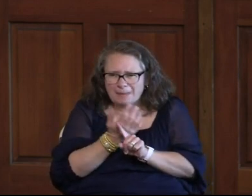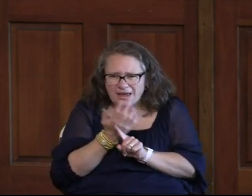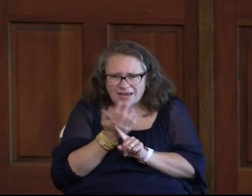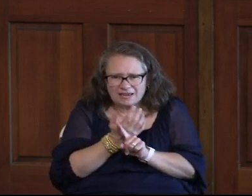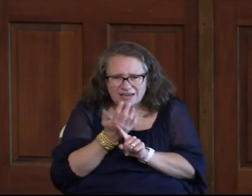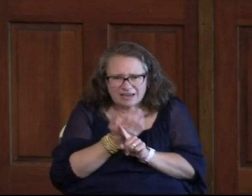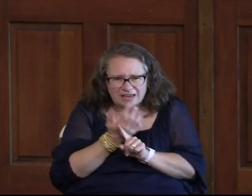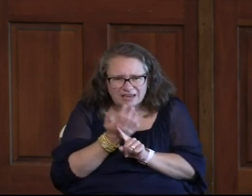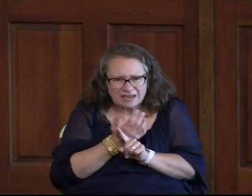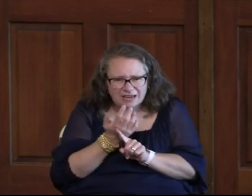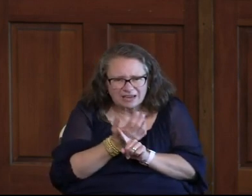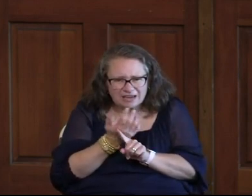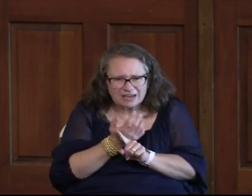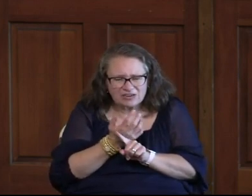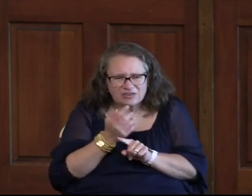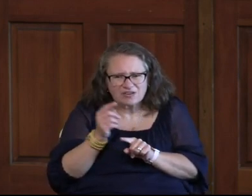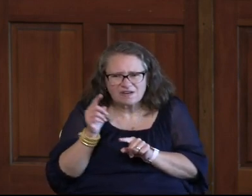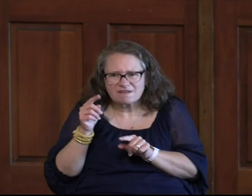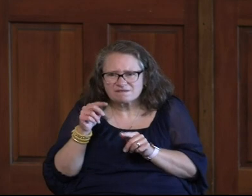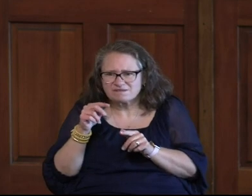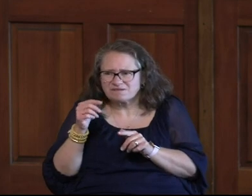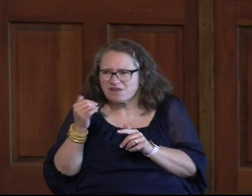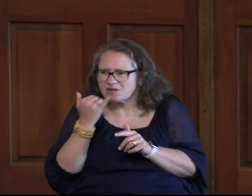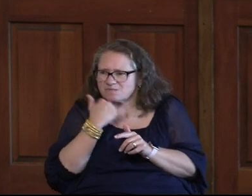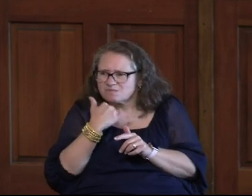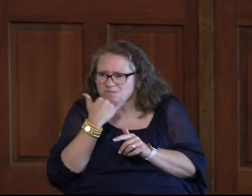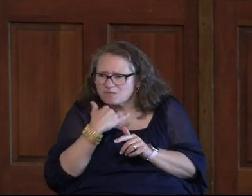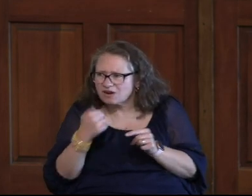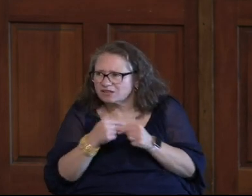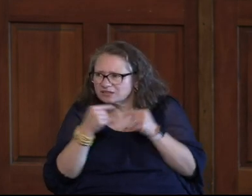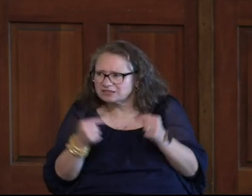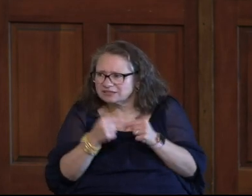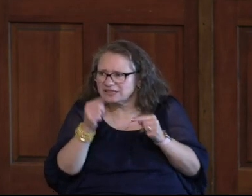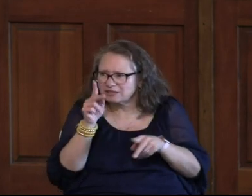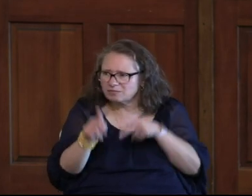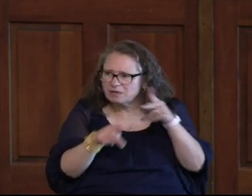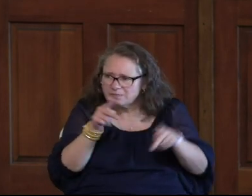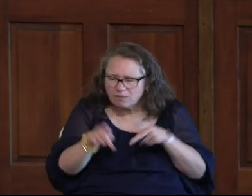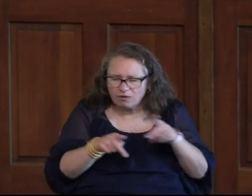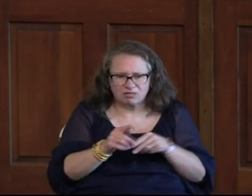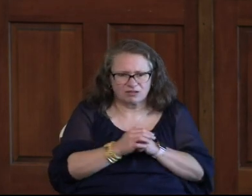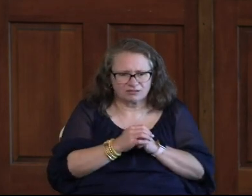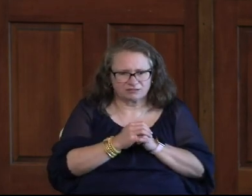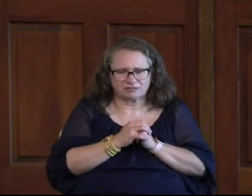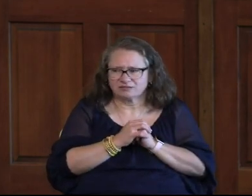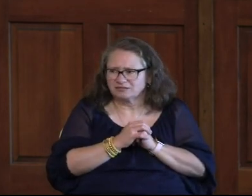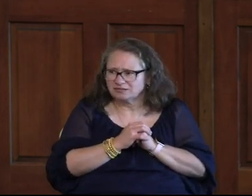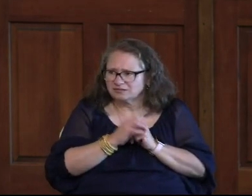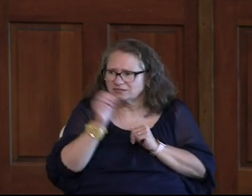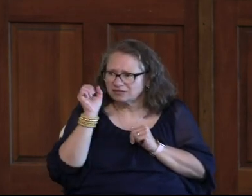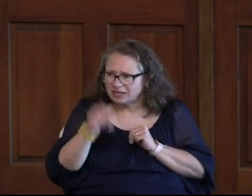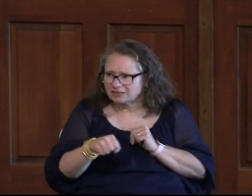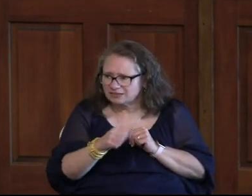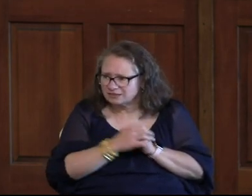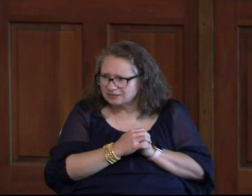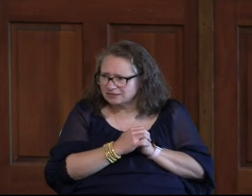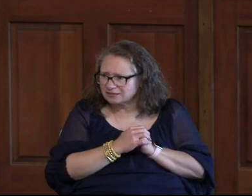Affirmation From Fallen Sinful Human Beings Yuck